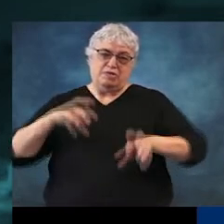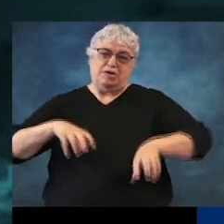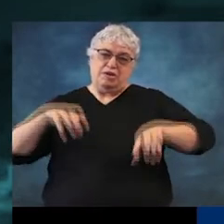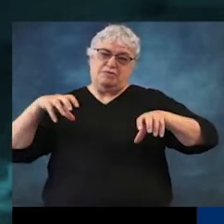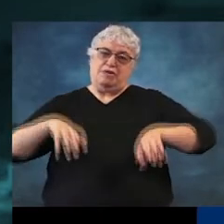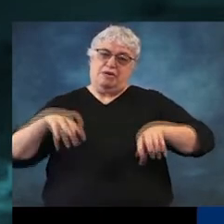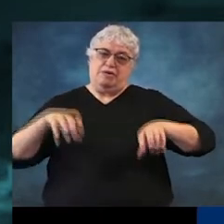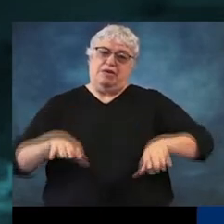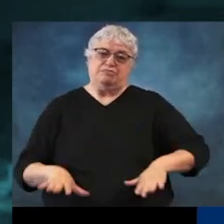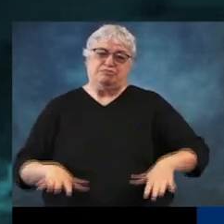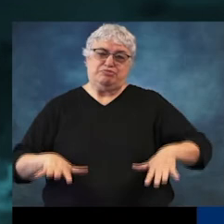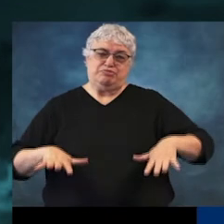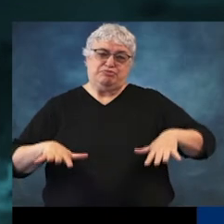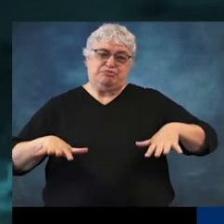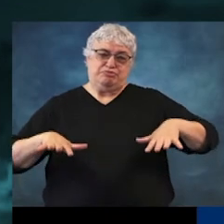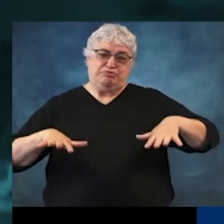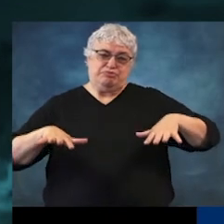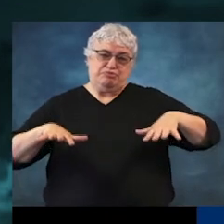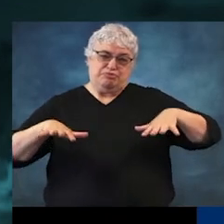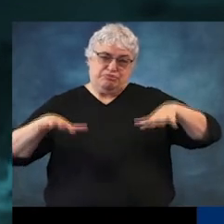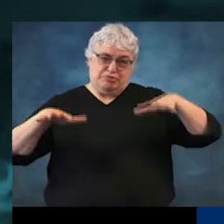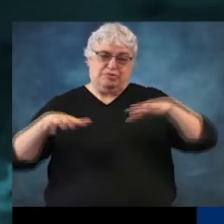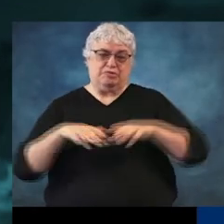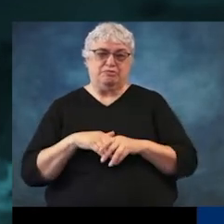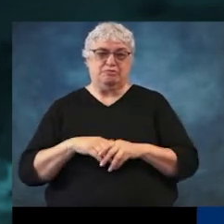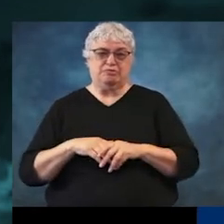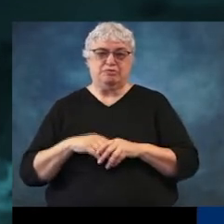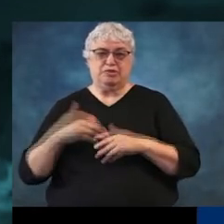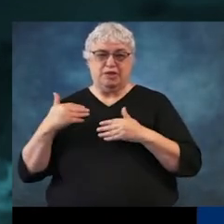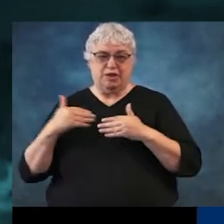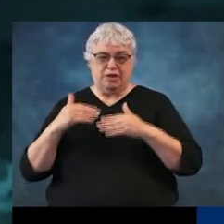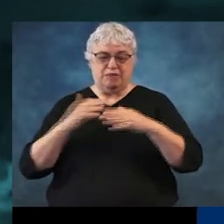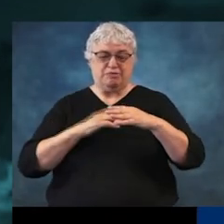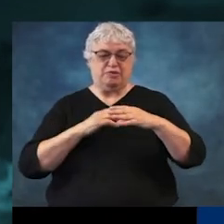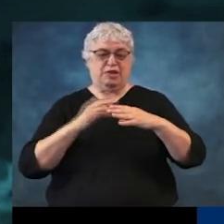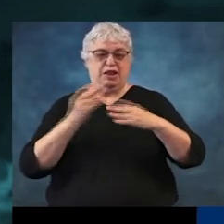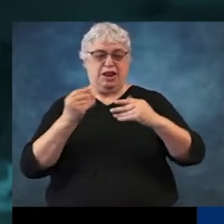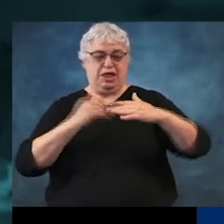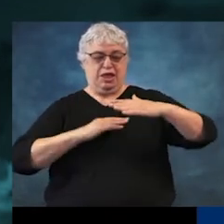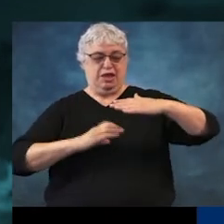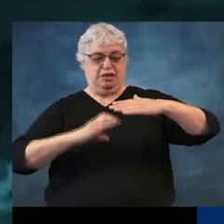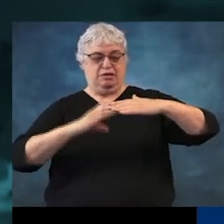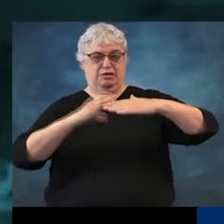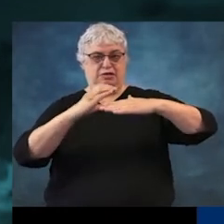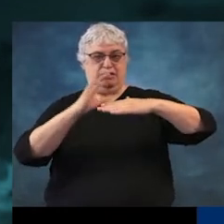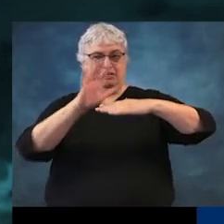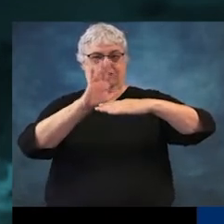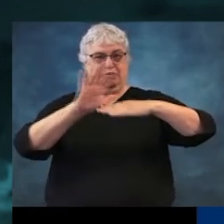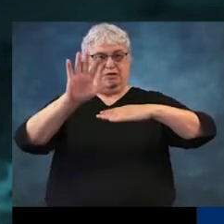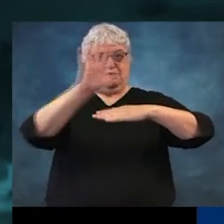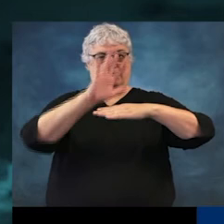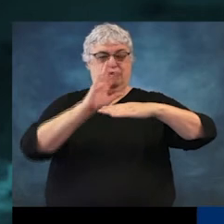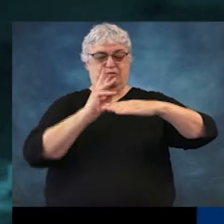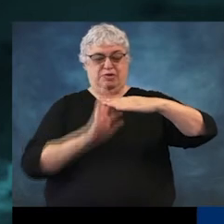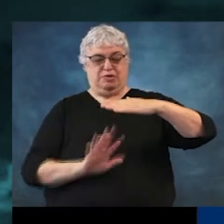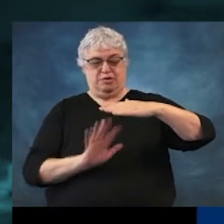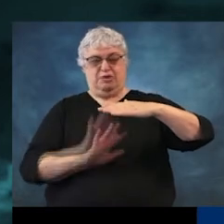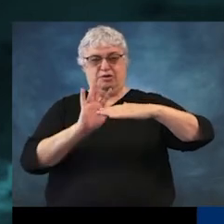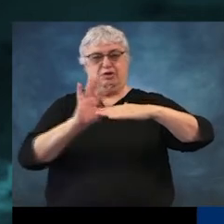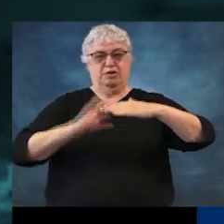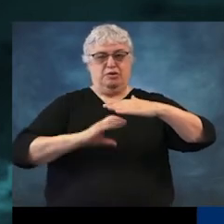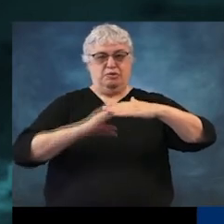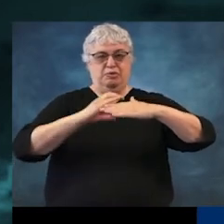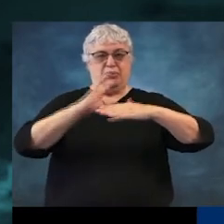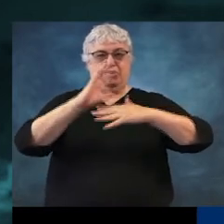rainfall, especially as they move inland and kind of slow down over